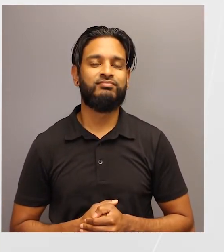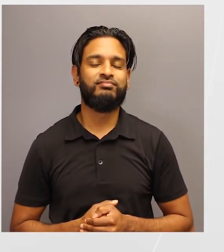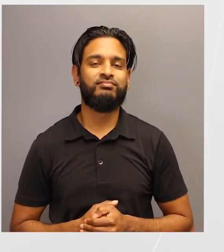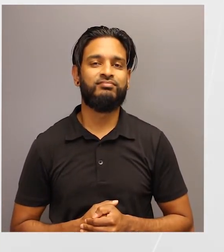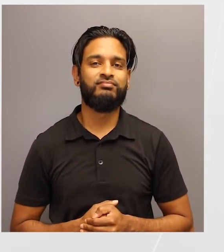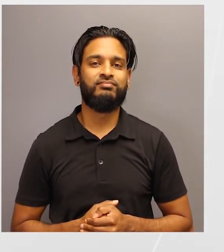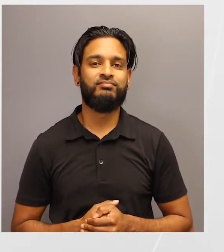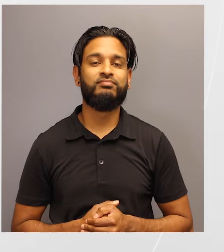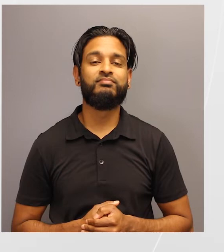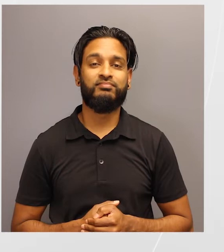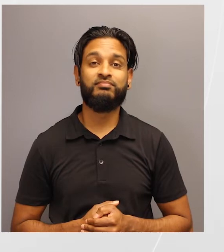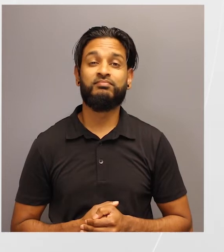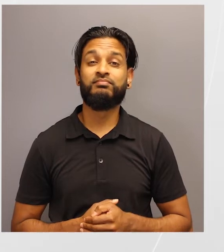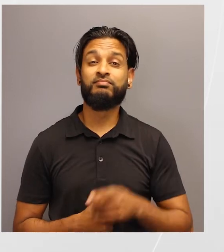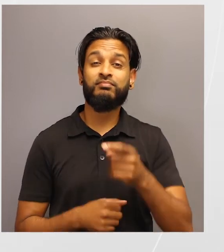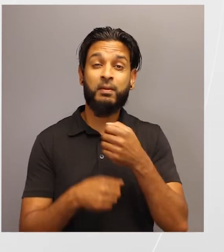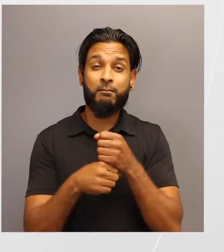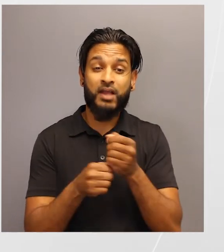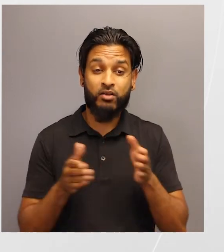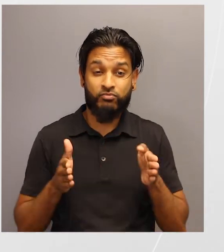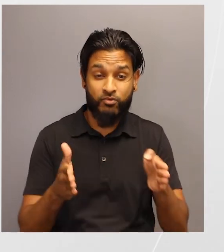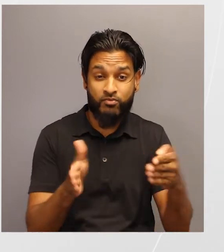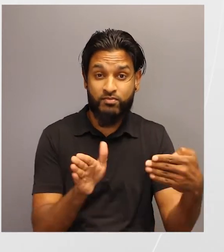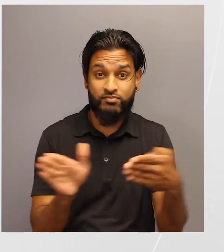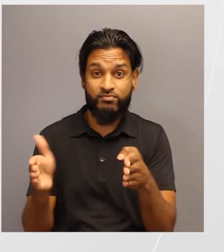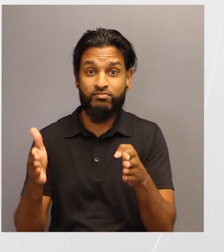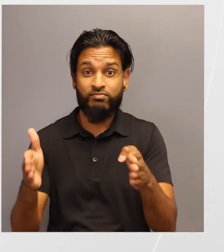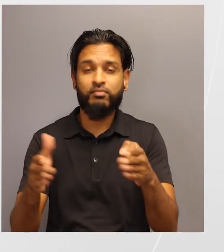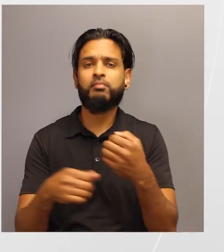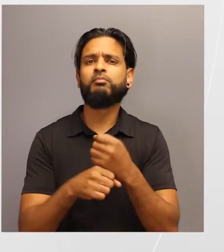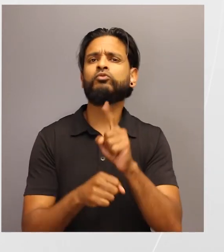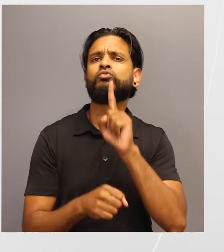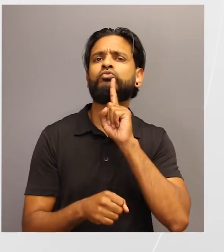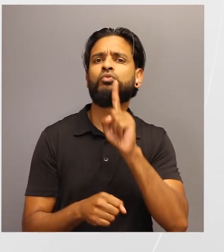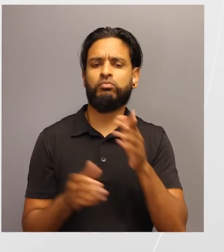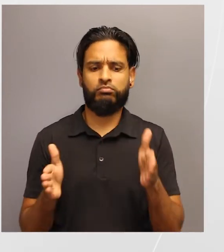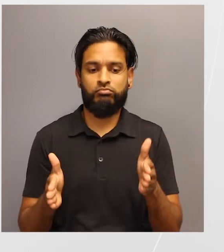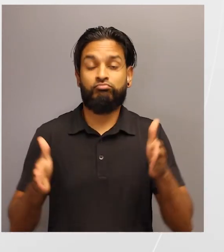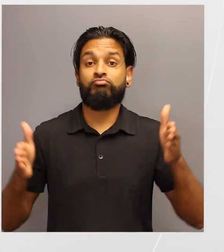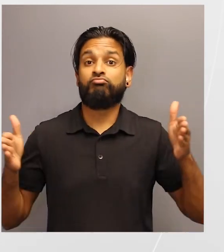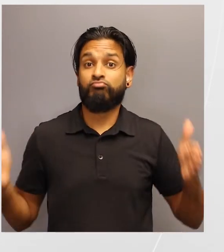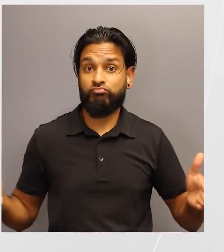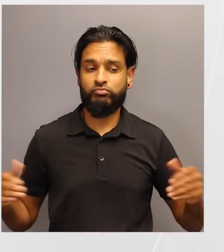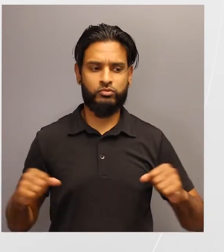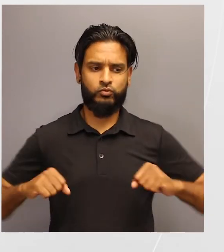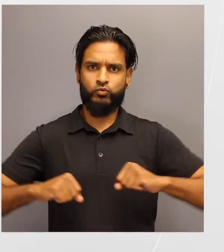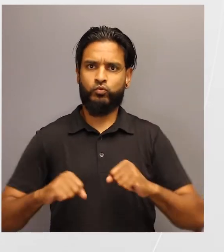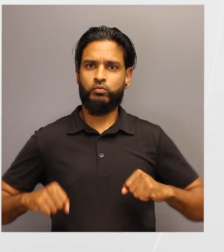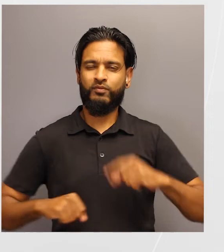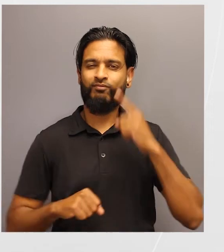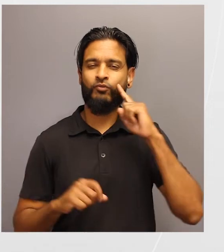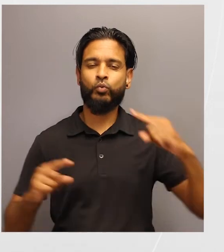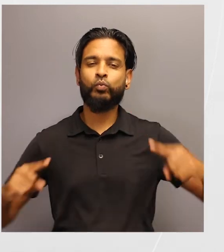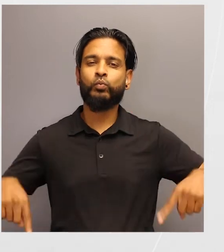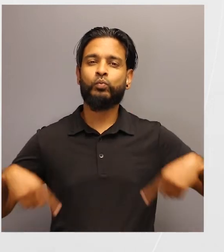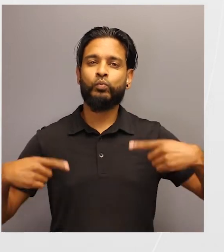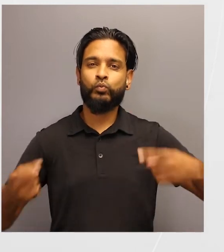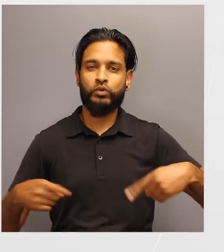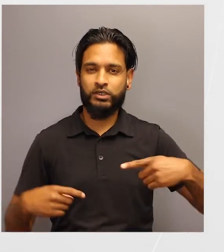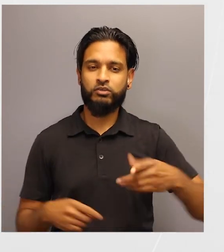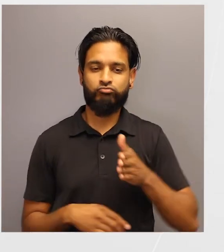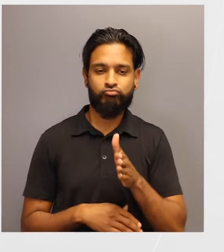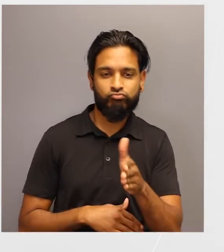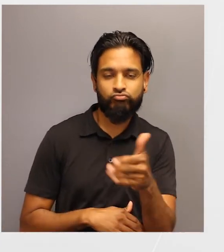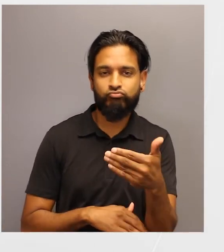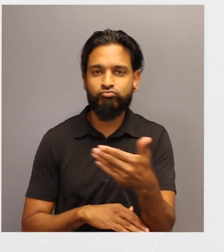When creating your course, ensure that the width of the path created for the obstacle course is wide enough to accommodate wheelchair users, especially around